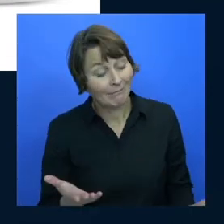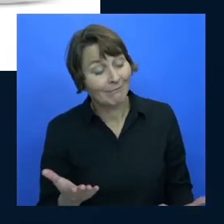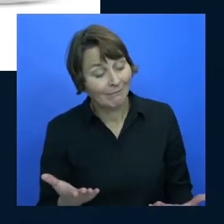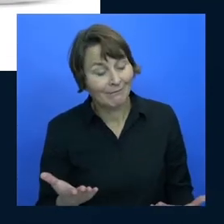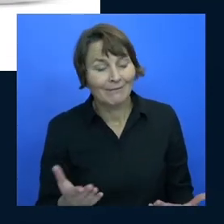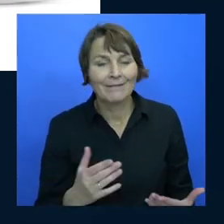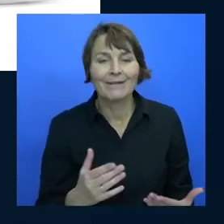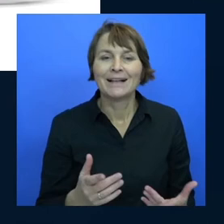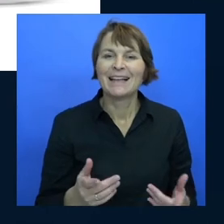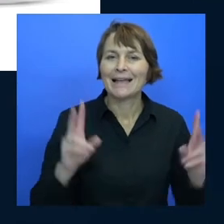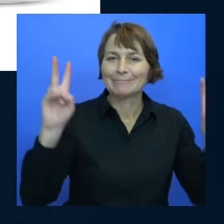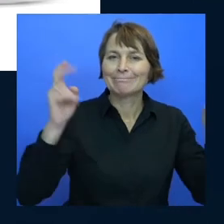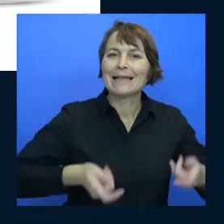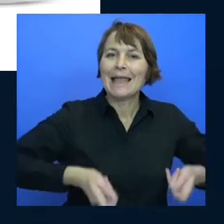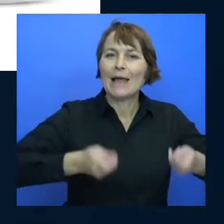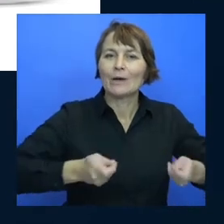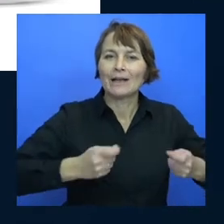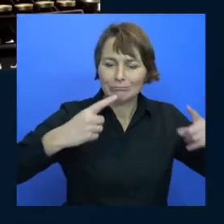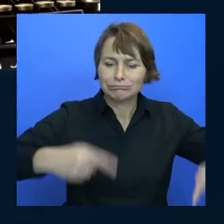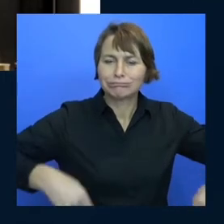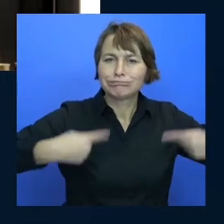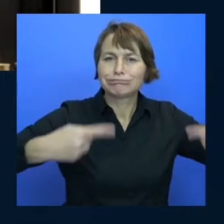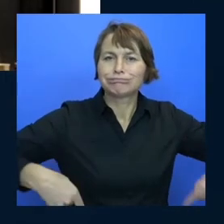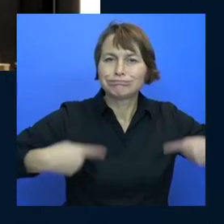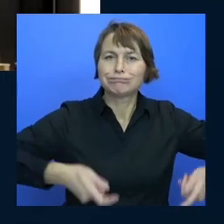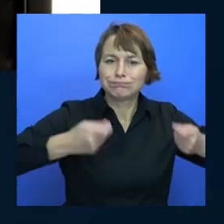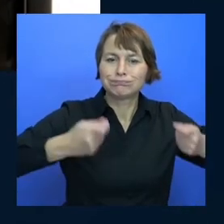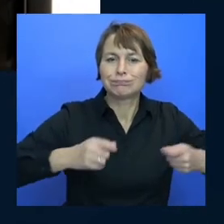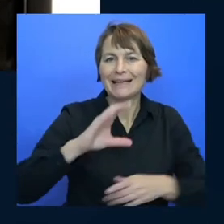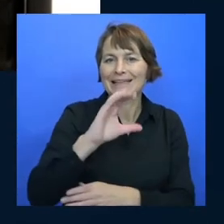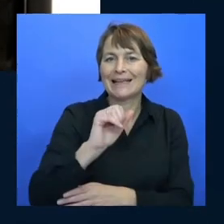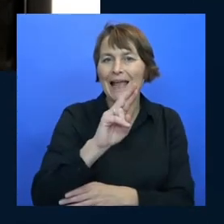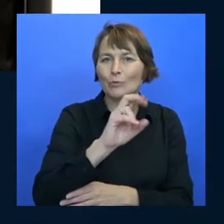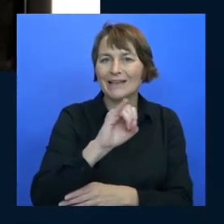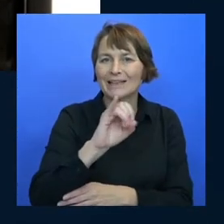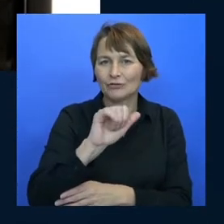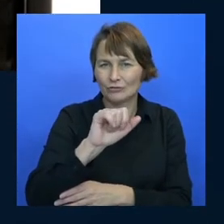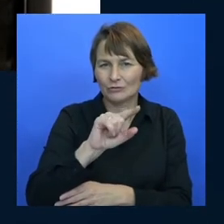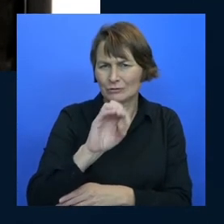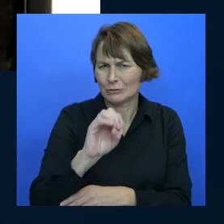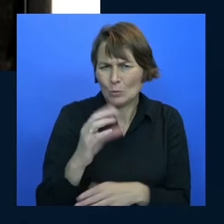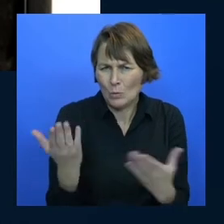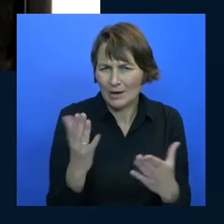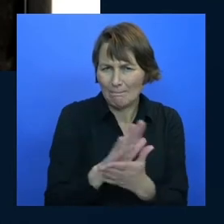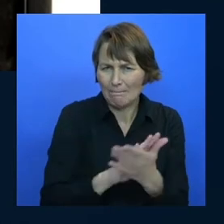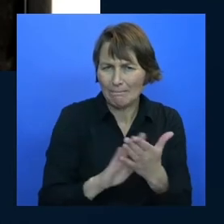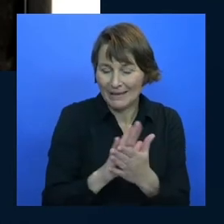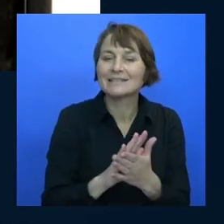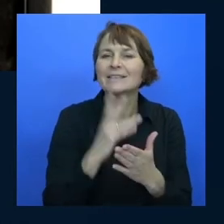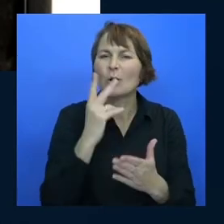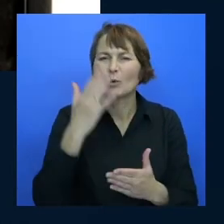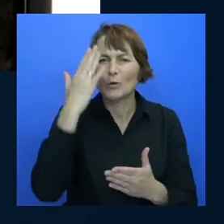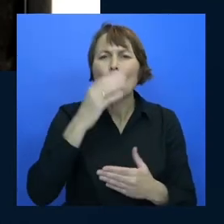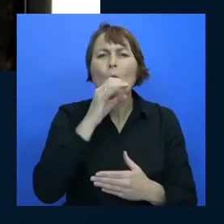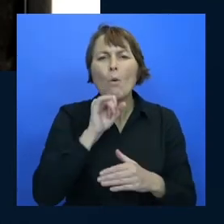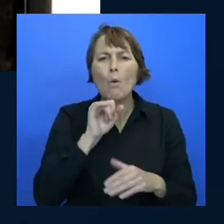that sherlock holmes would care would go in but the carriage is the bit on the typewriter that carries the